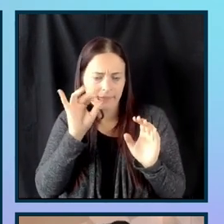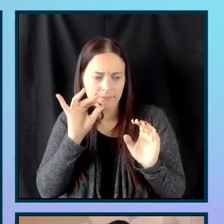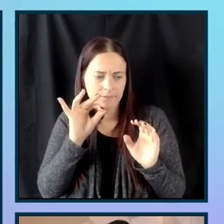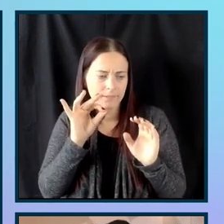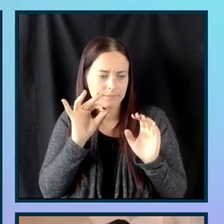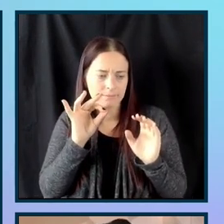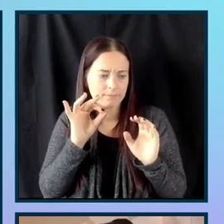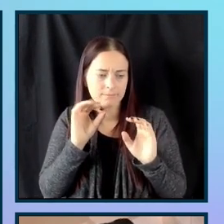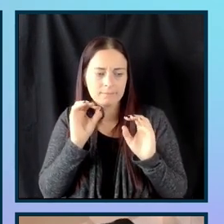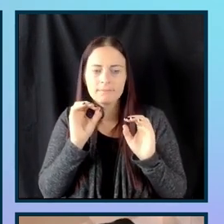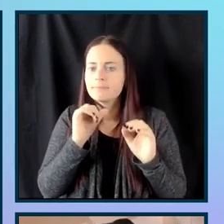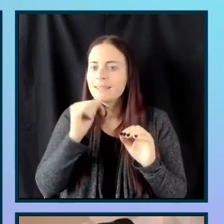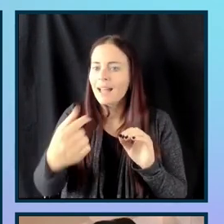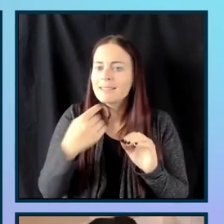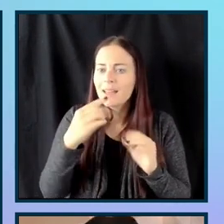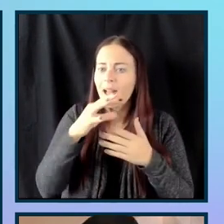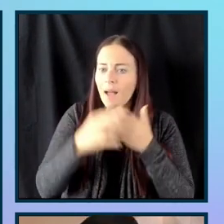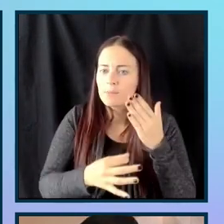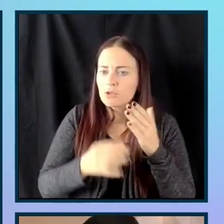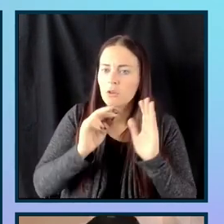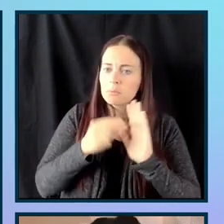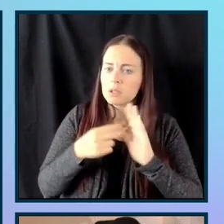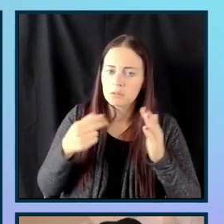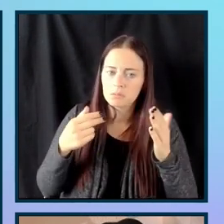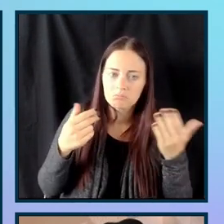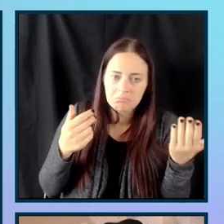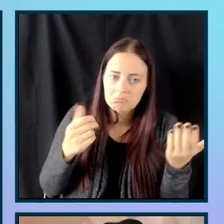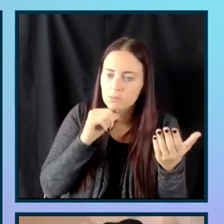skip it instead of assuming that nothing is required.